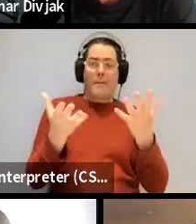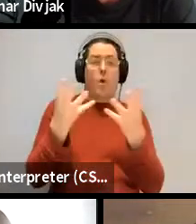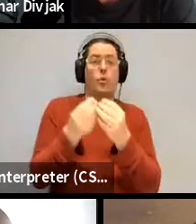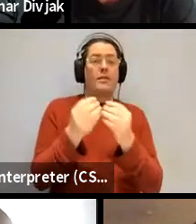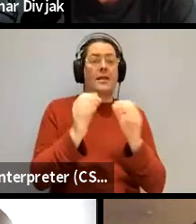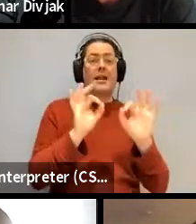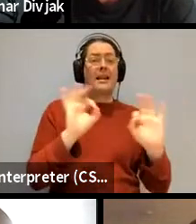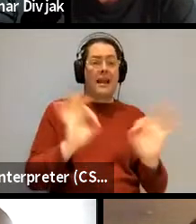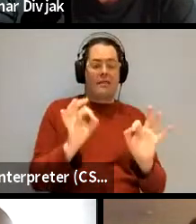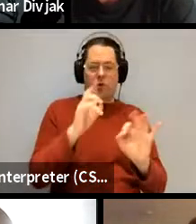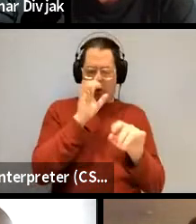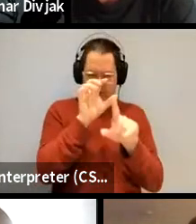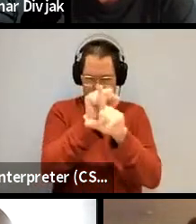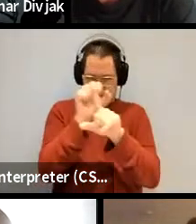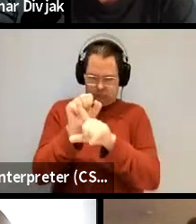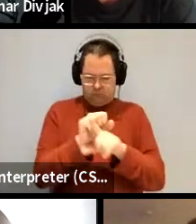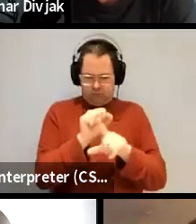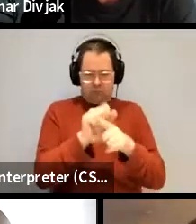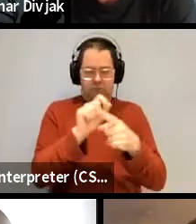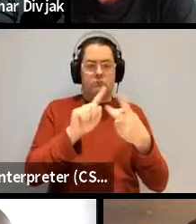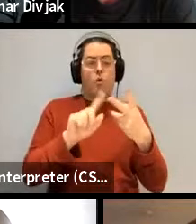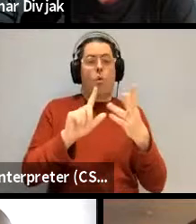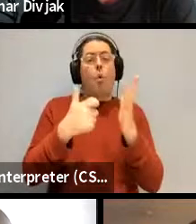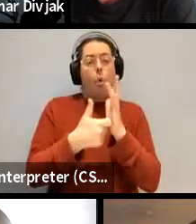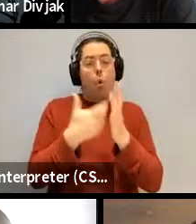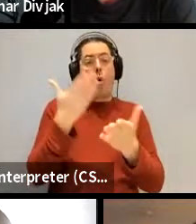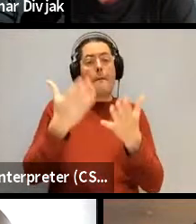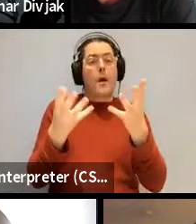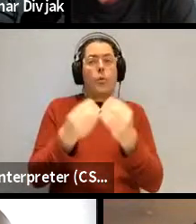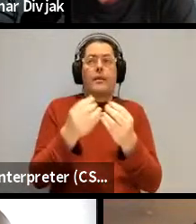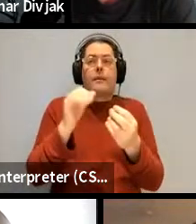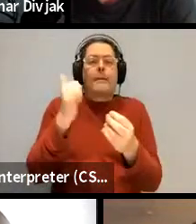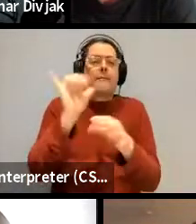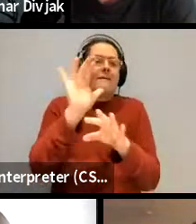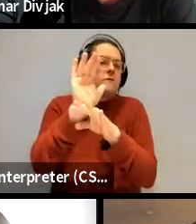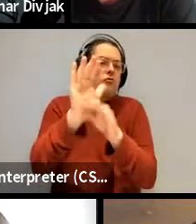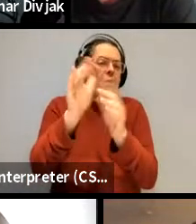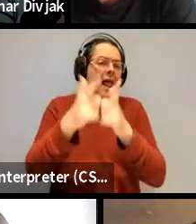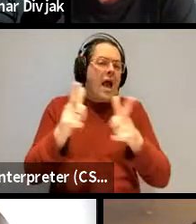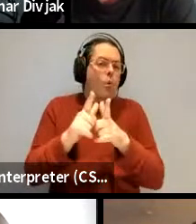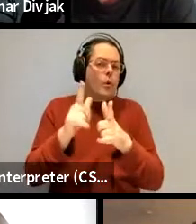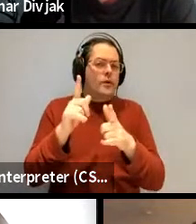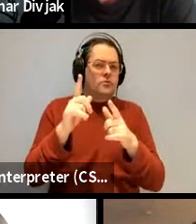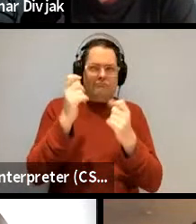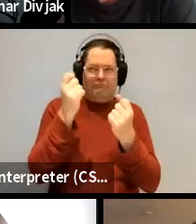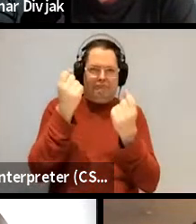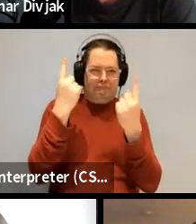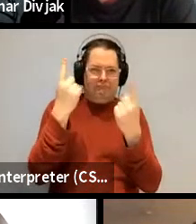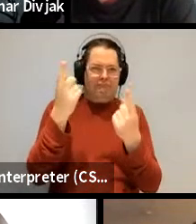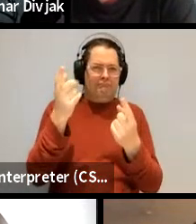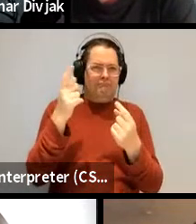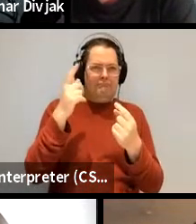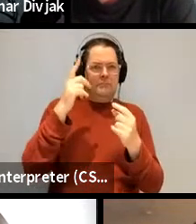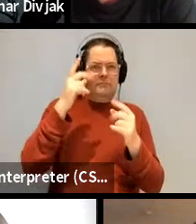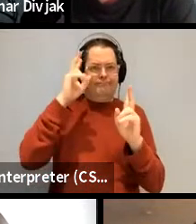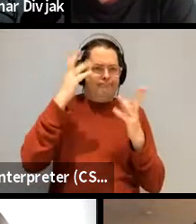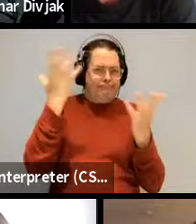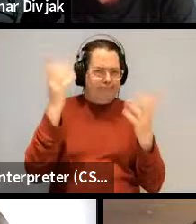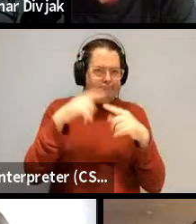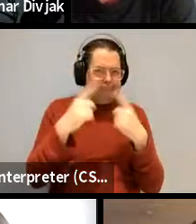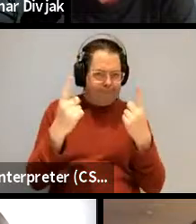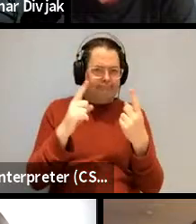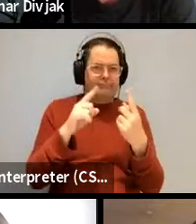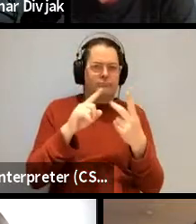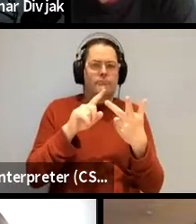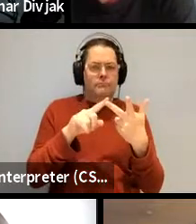you can find it or or compare it to you know some maybe a foreign language you know so while you don't understand a foreign language you don't understand and